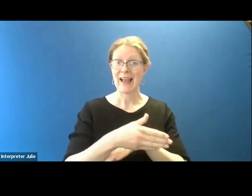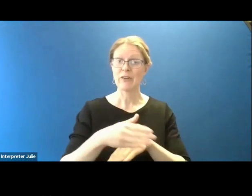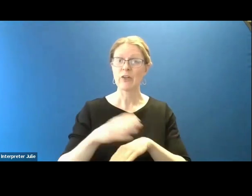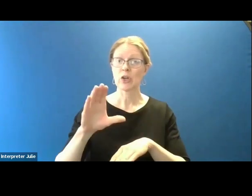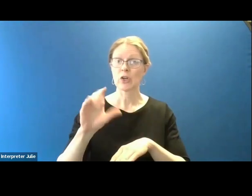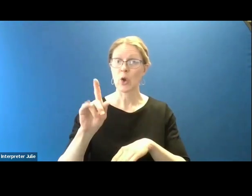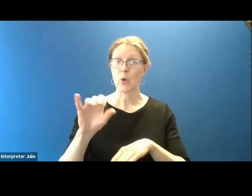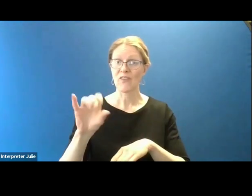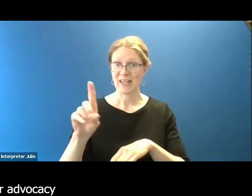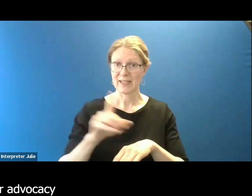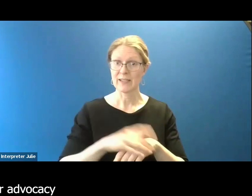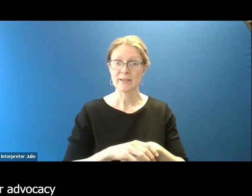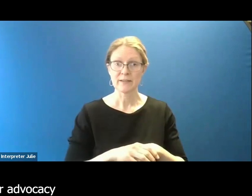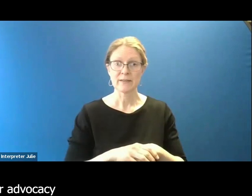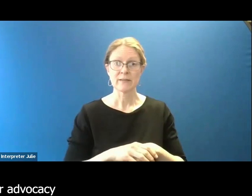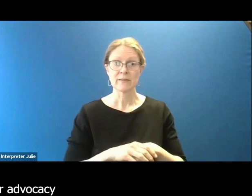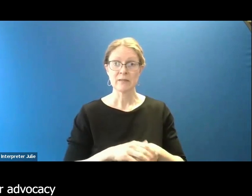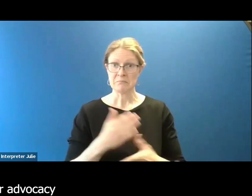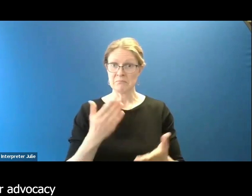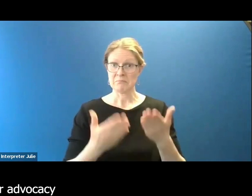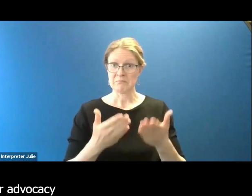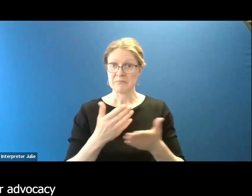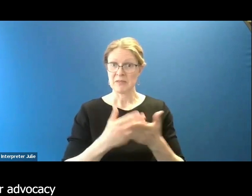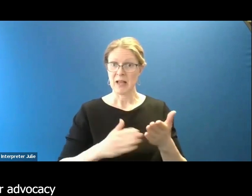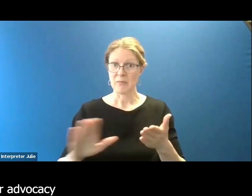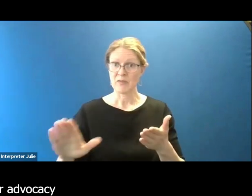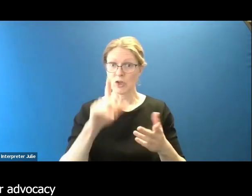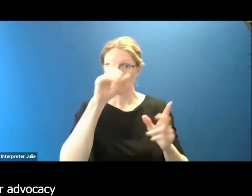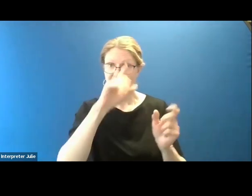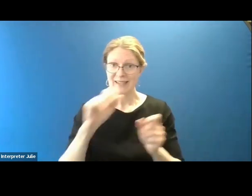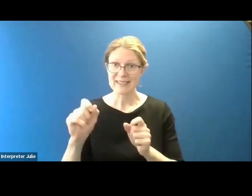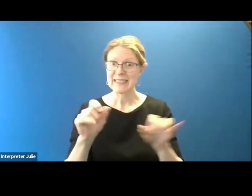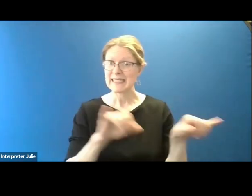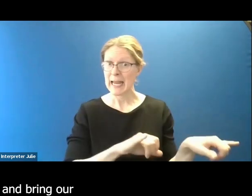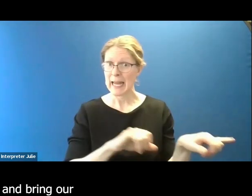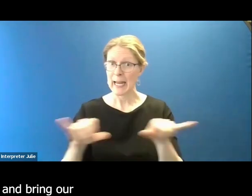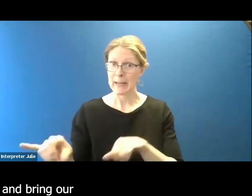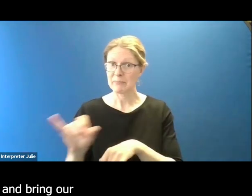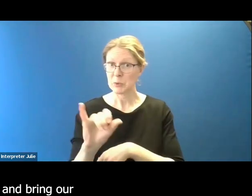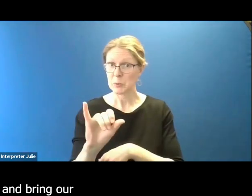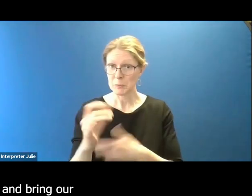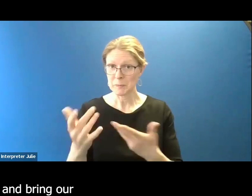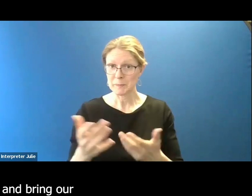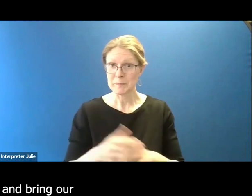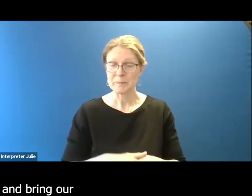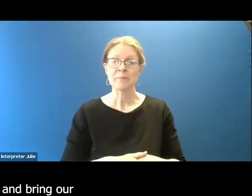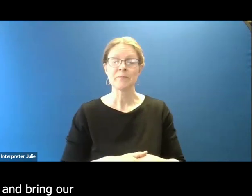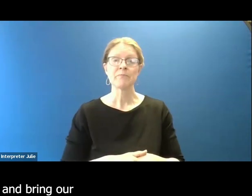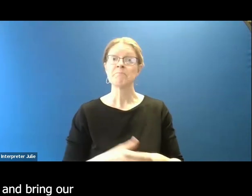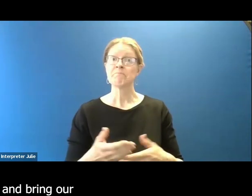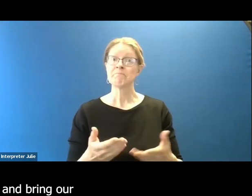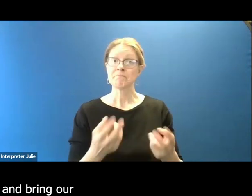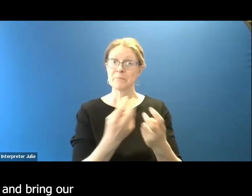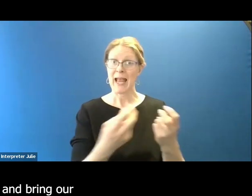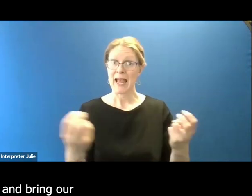And even considering if some of your advocacy strategies have remained the same. So we'll go ahead and bring our panelists on